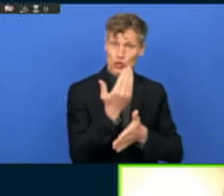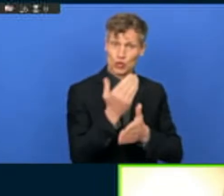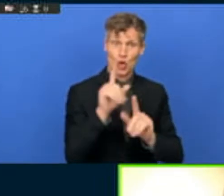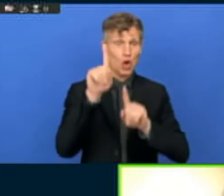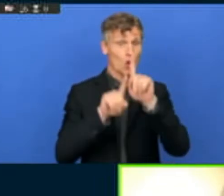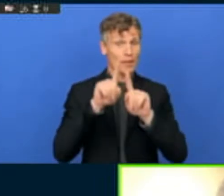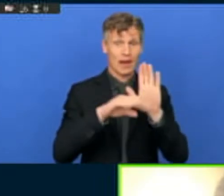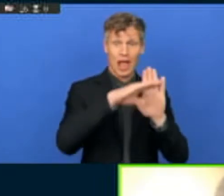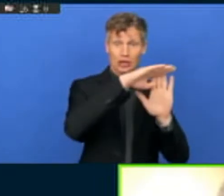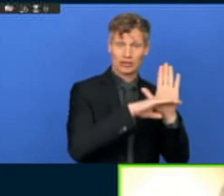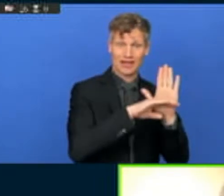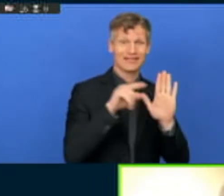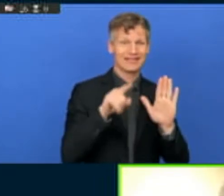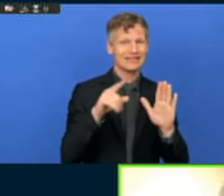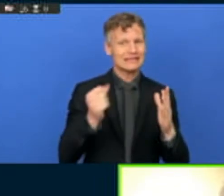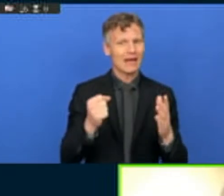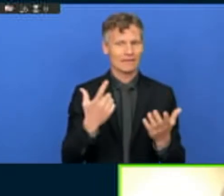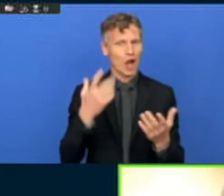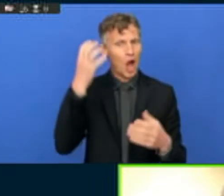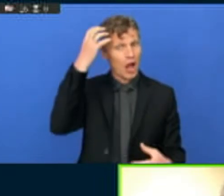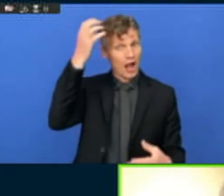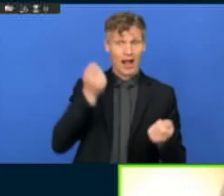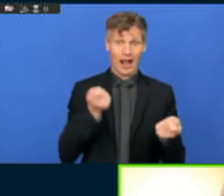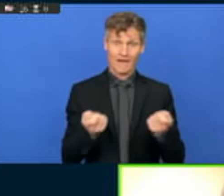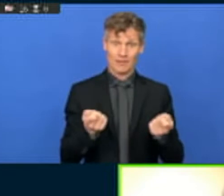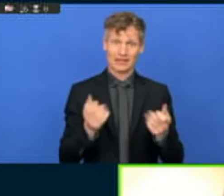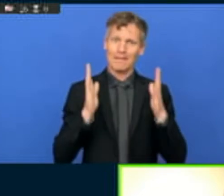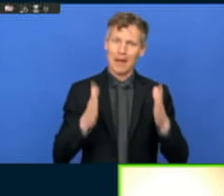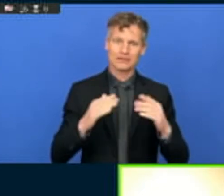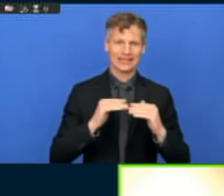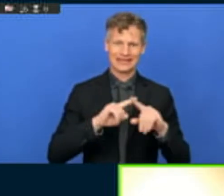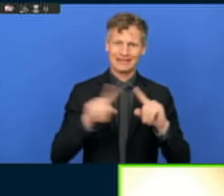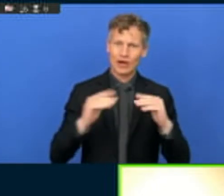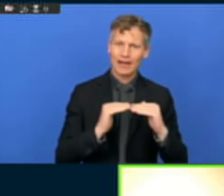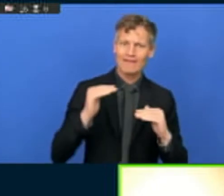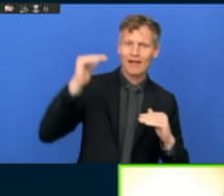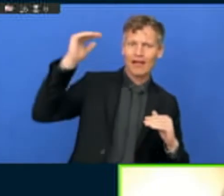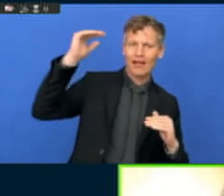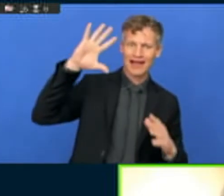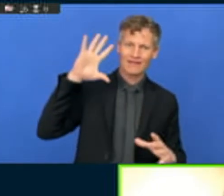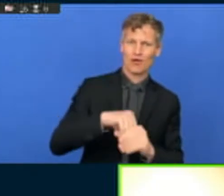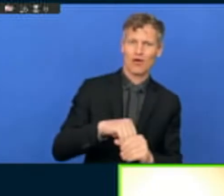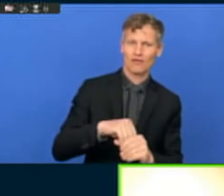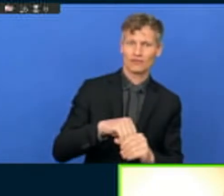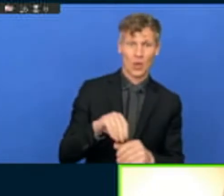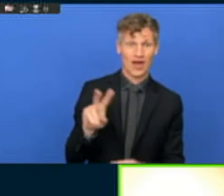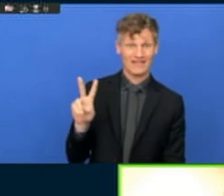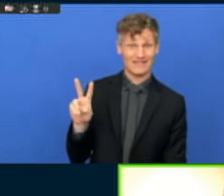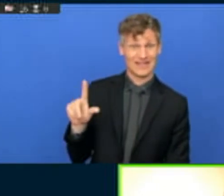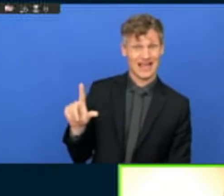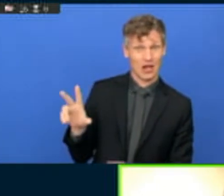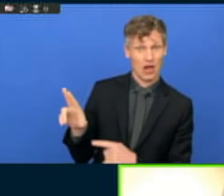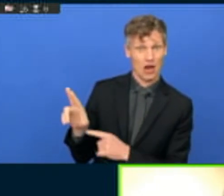as a critical means of implementation. And we have seen that also the VLRs are contributing to